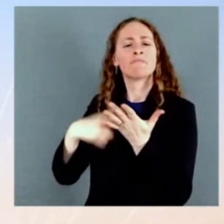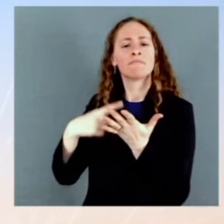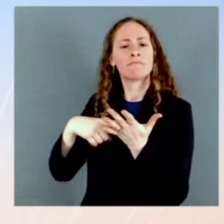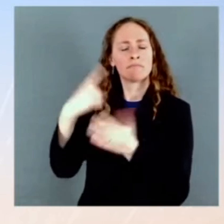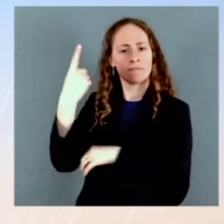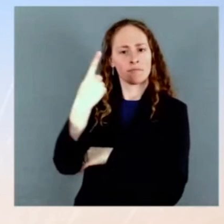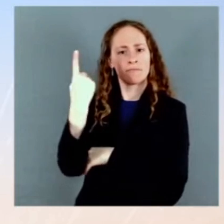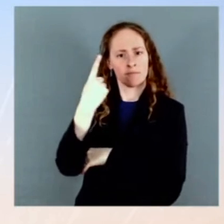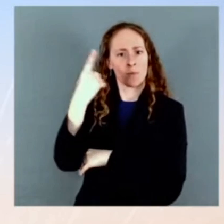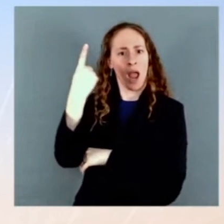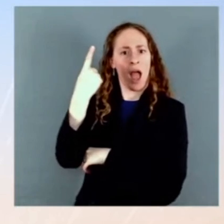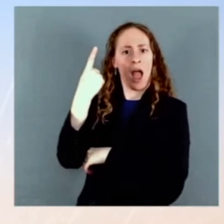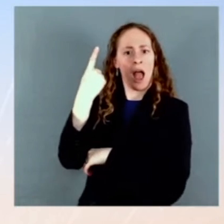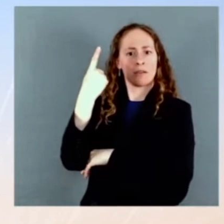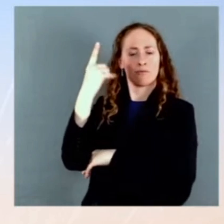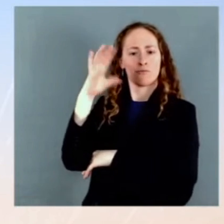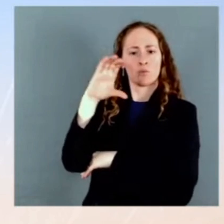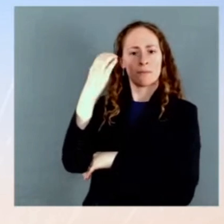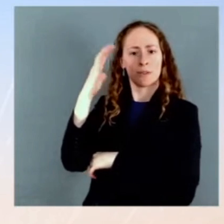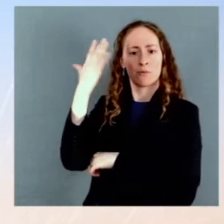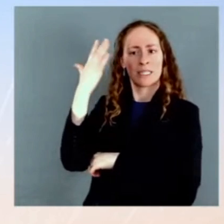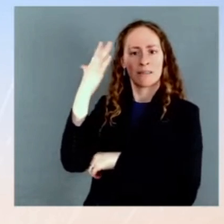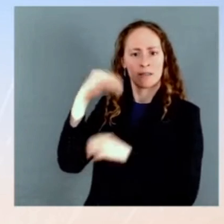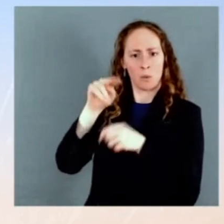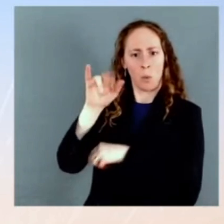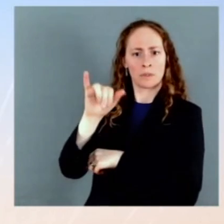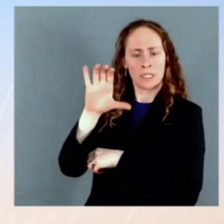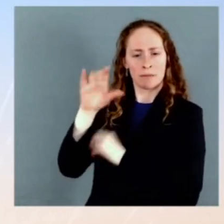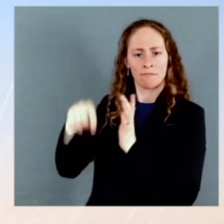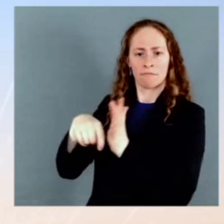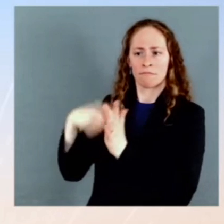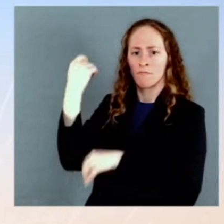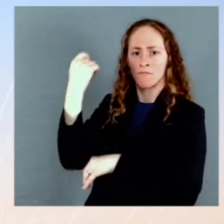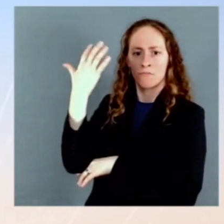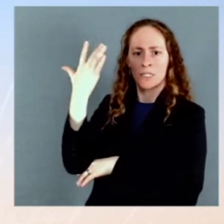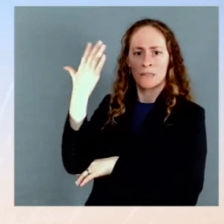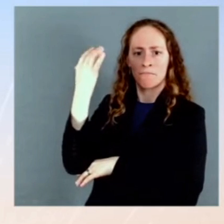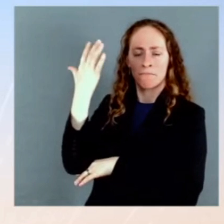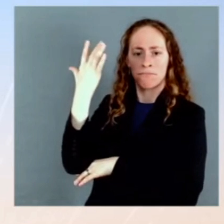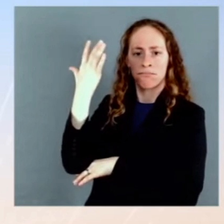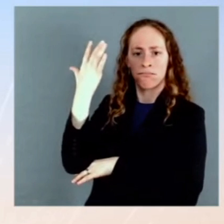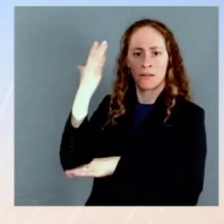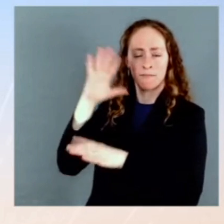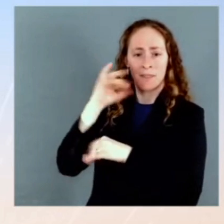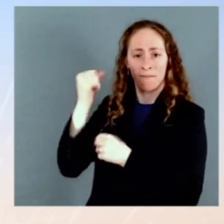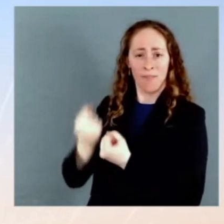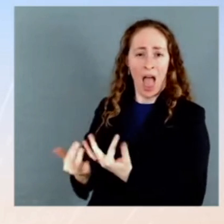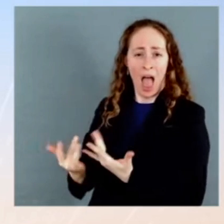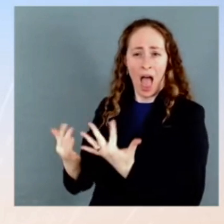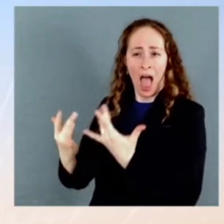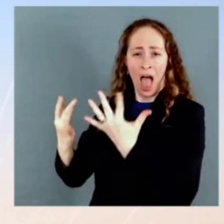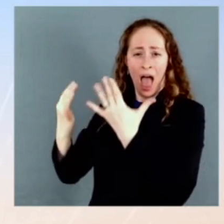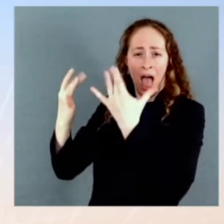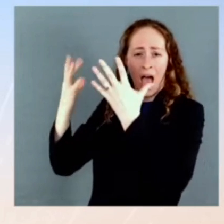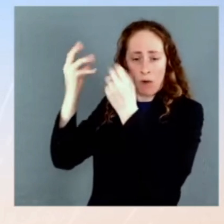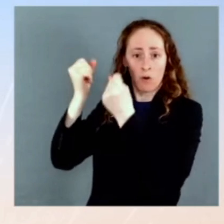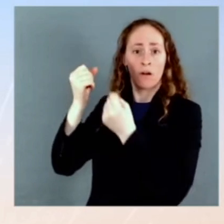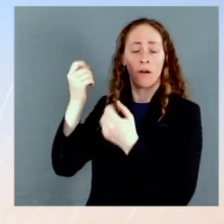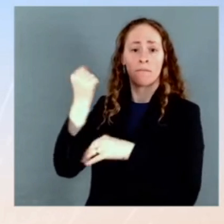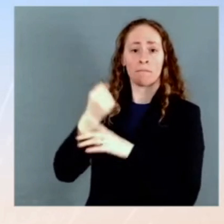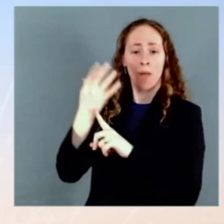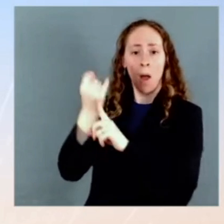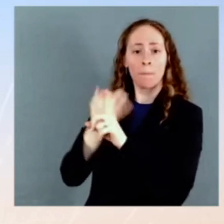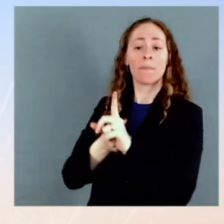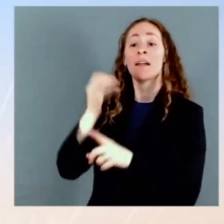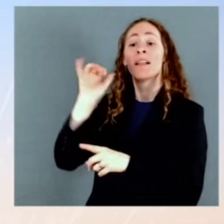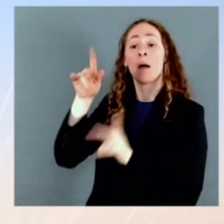governing? Again, think I've spoken to the President's concerns about retail theft. If you have specific, and the actions we've taken